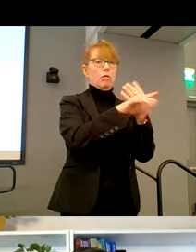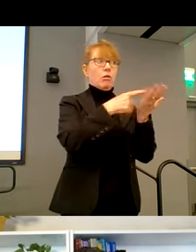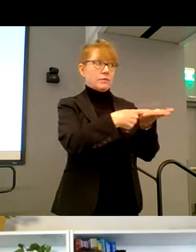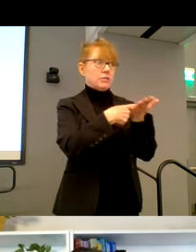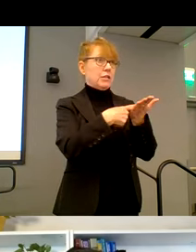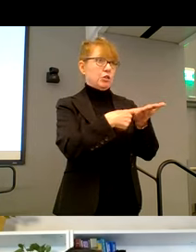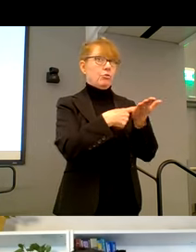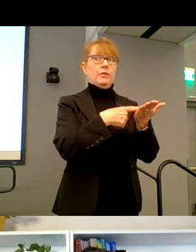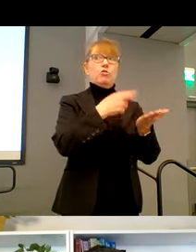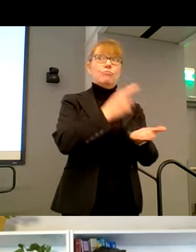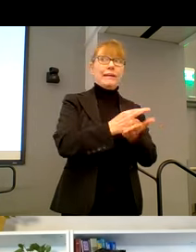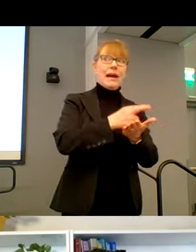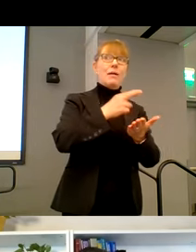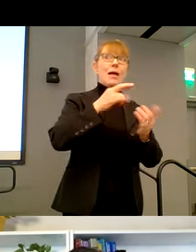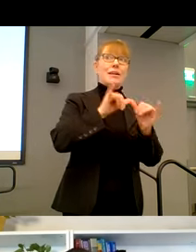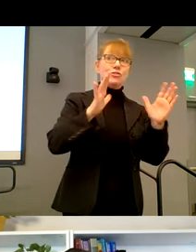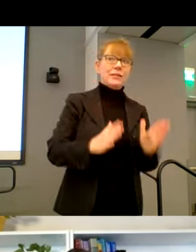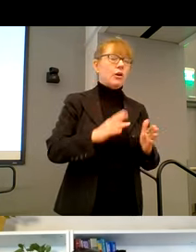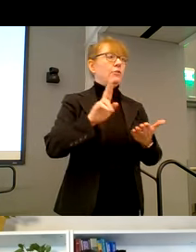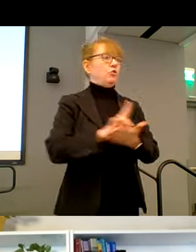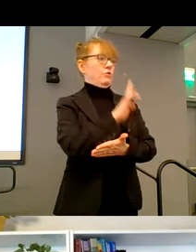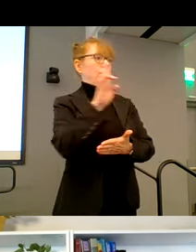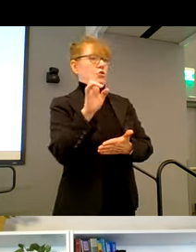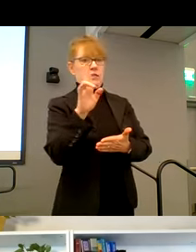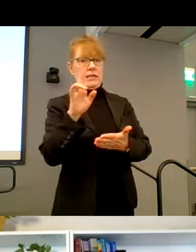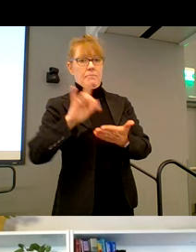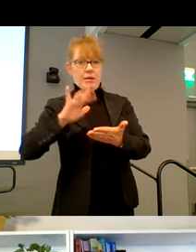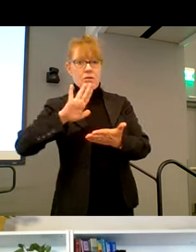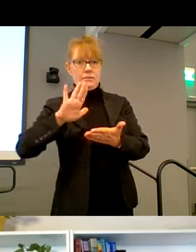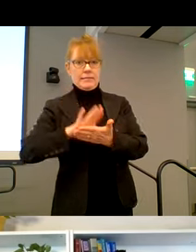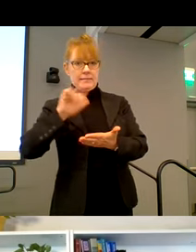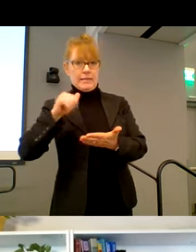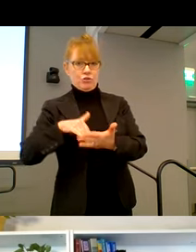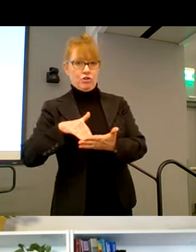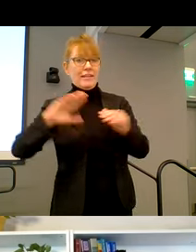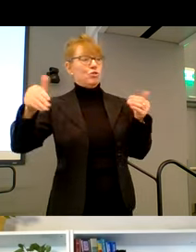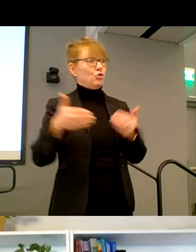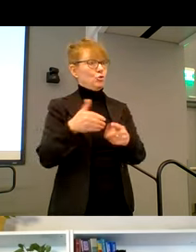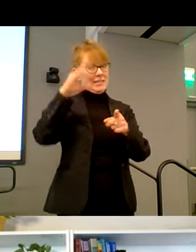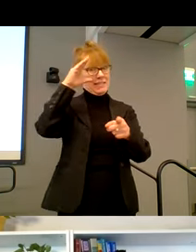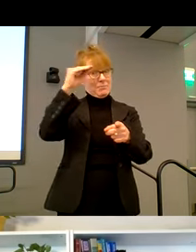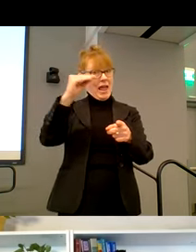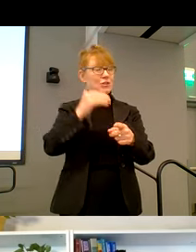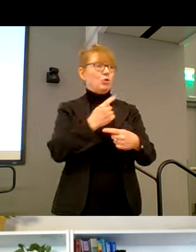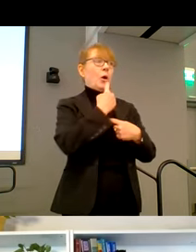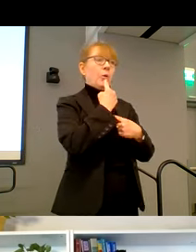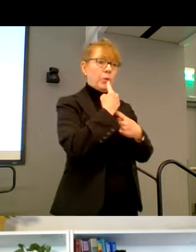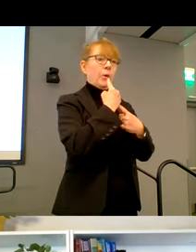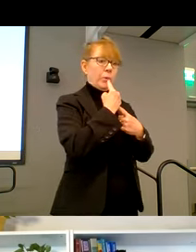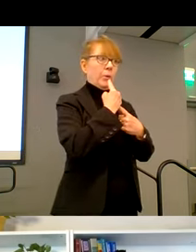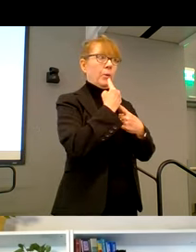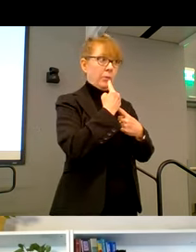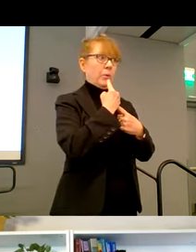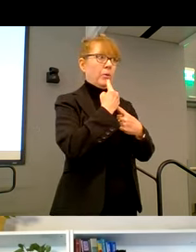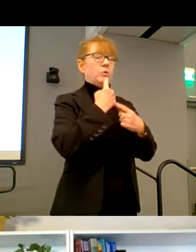at the university of Pittsburgh medical center, where we are introducing this gentleman here to a sip and puff device to integrate into his current